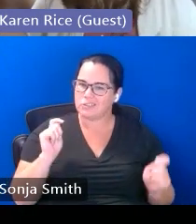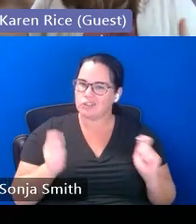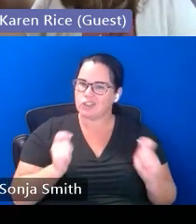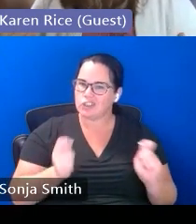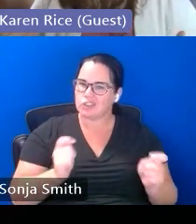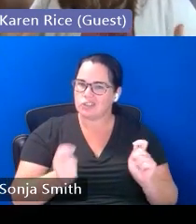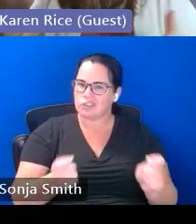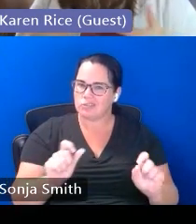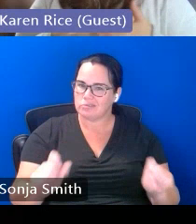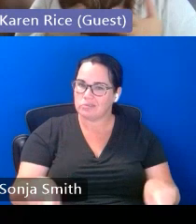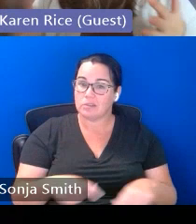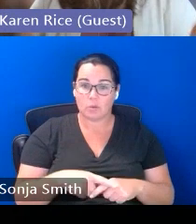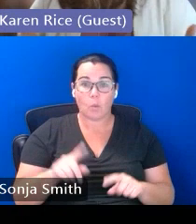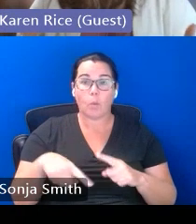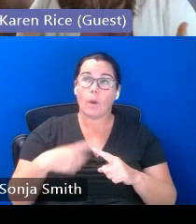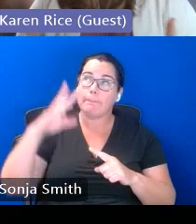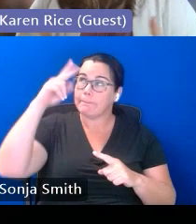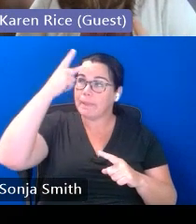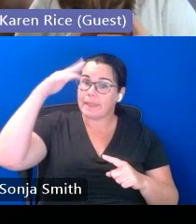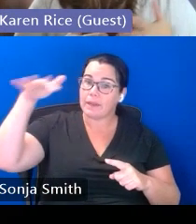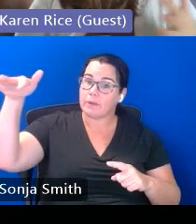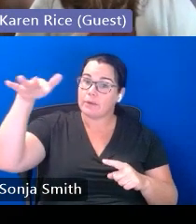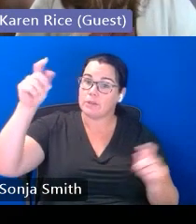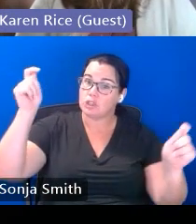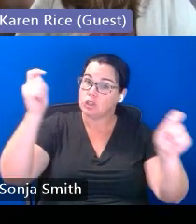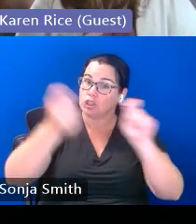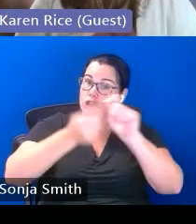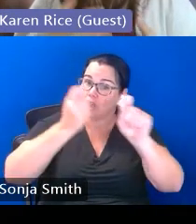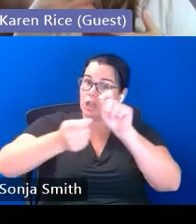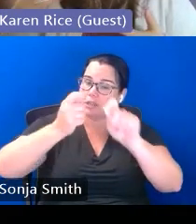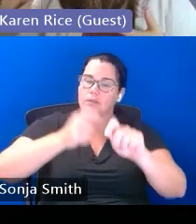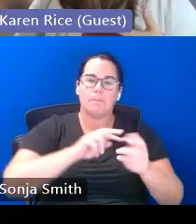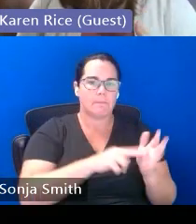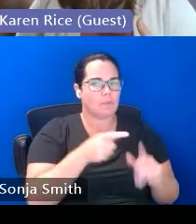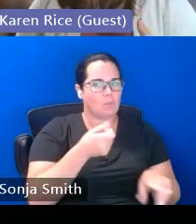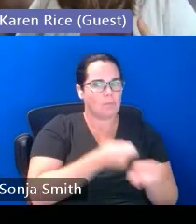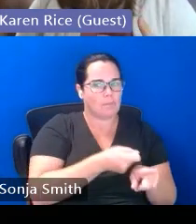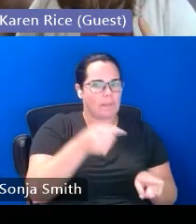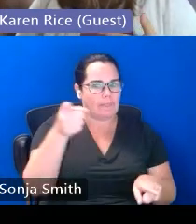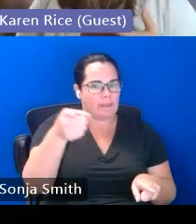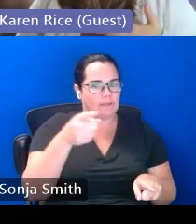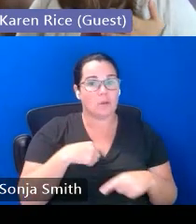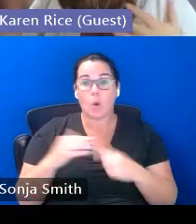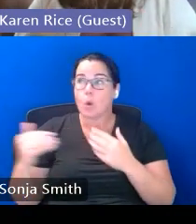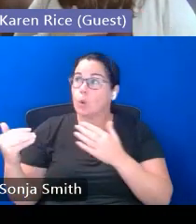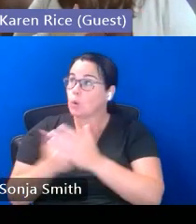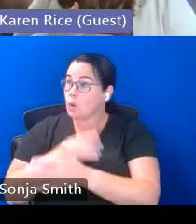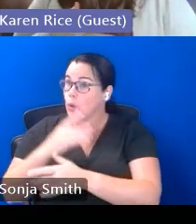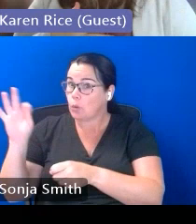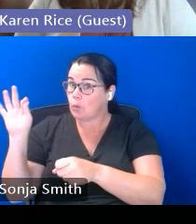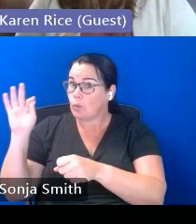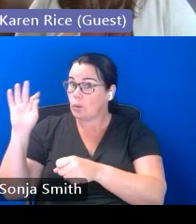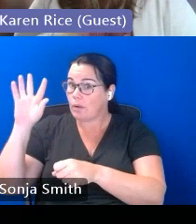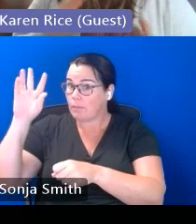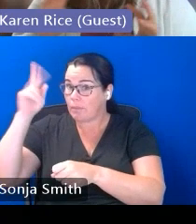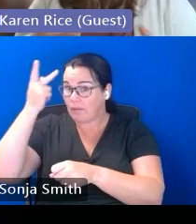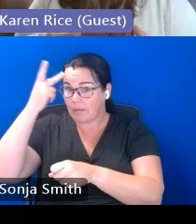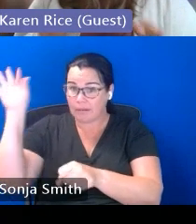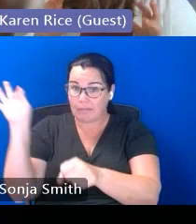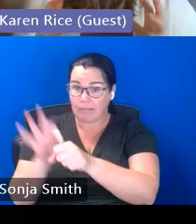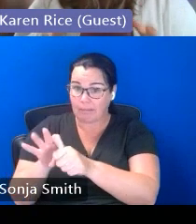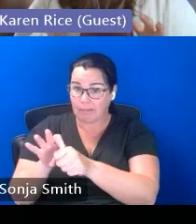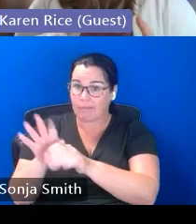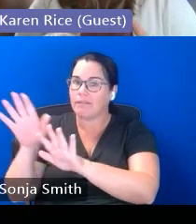as political thing as political climates change so as new people are elected and they decide to make changes in their state whatever those changes are